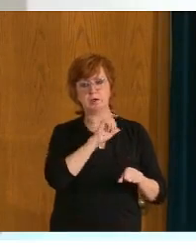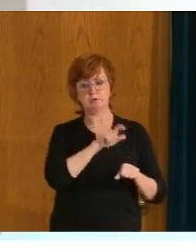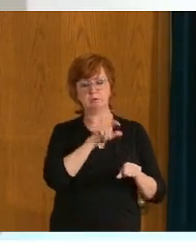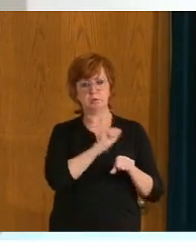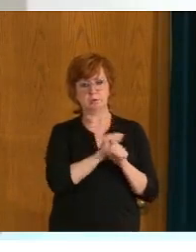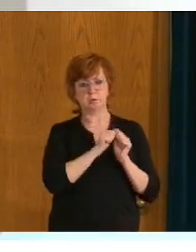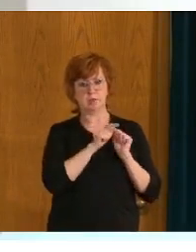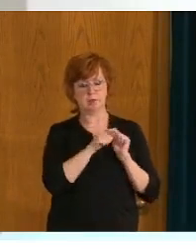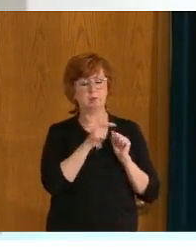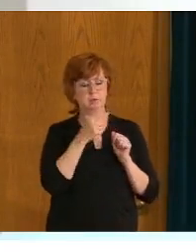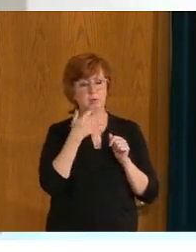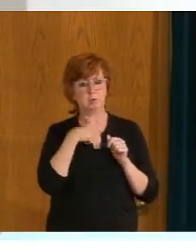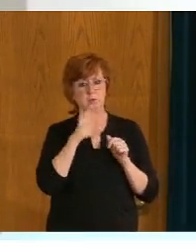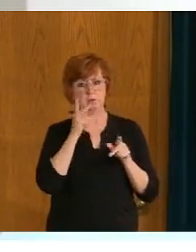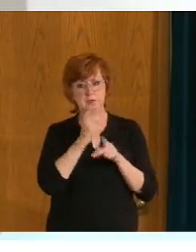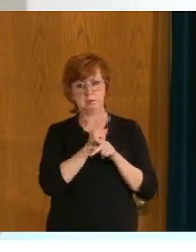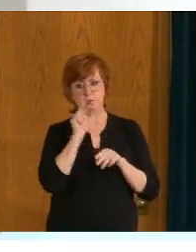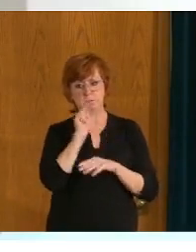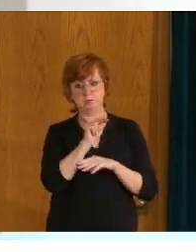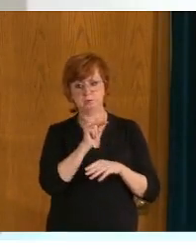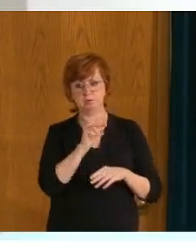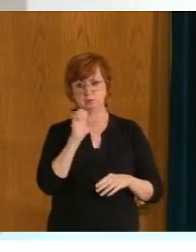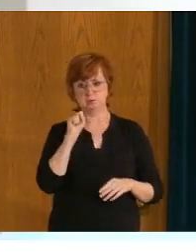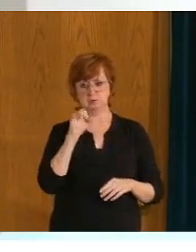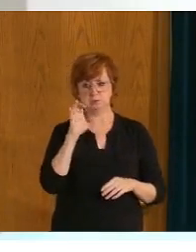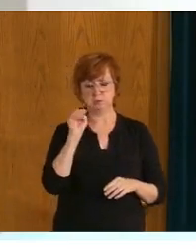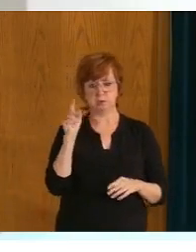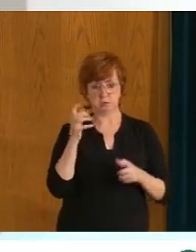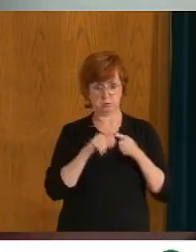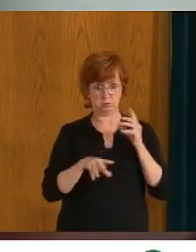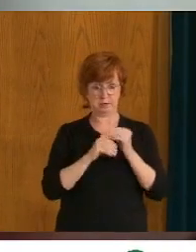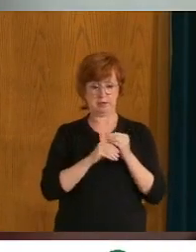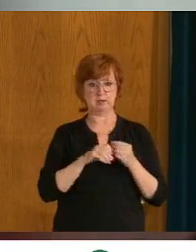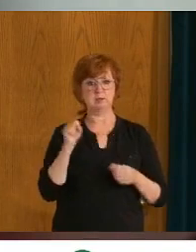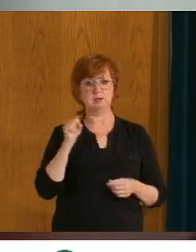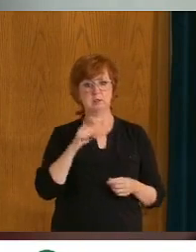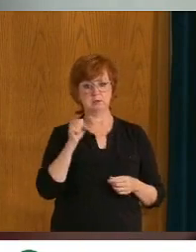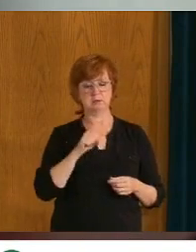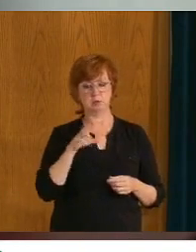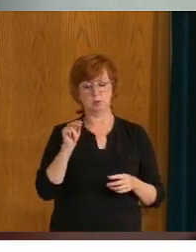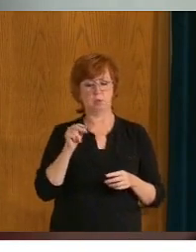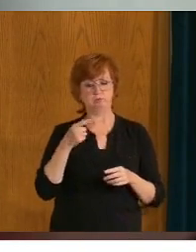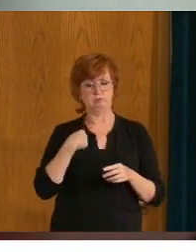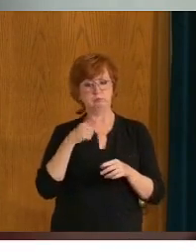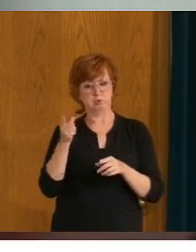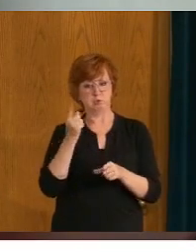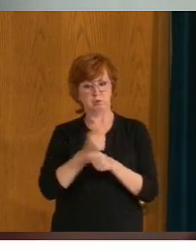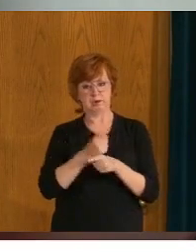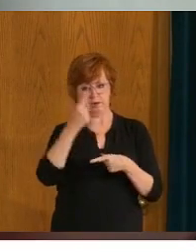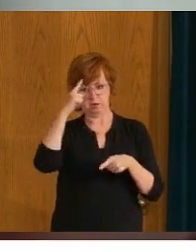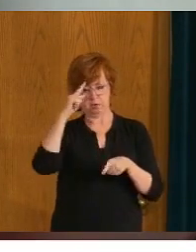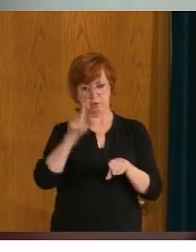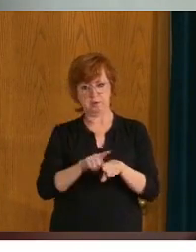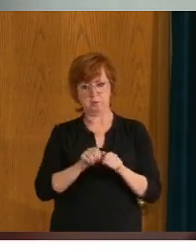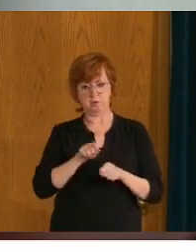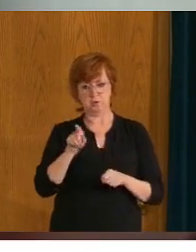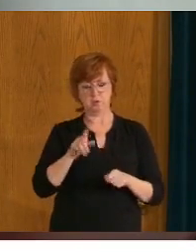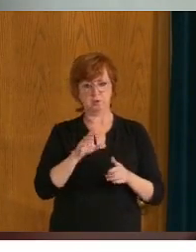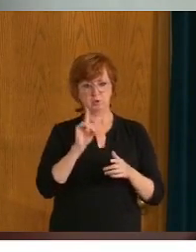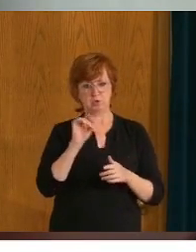to monitor. And I'll just see if Scott has any additional comments. Just to confirm that you're right on the acute care screening, Dr. Shaw.